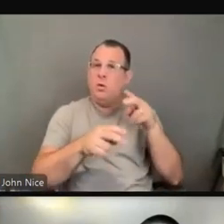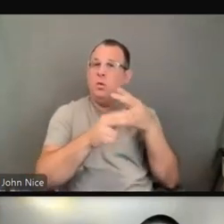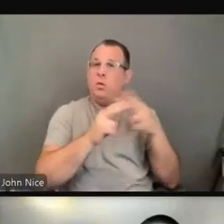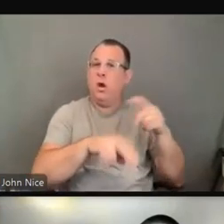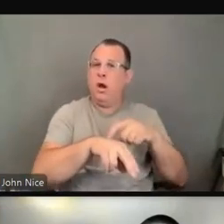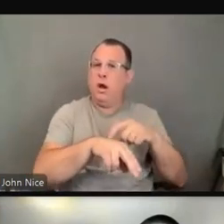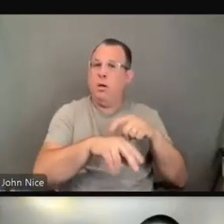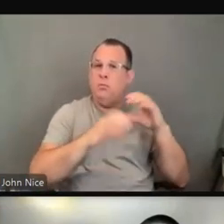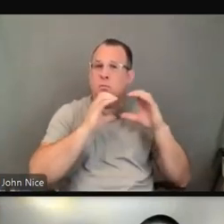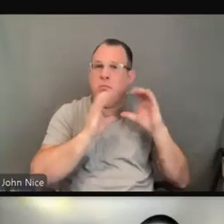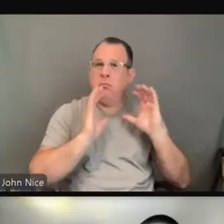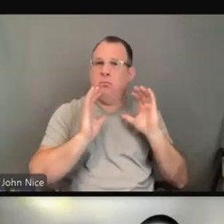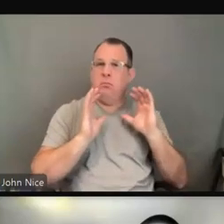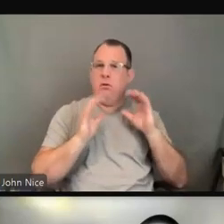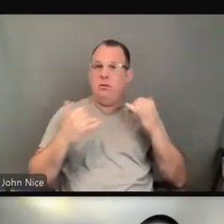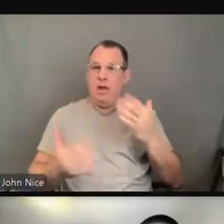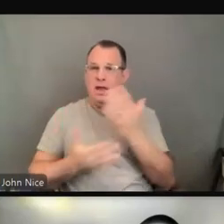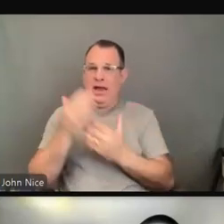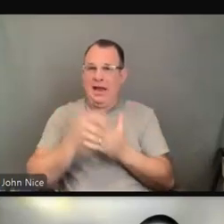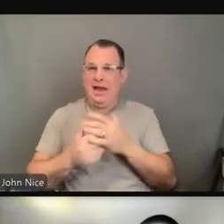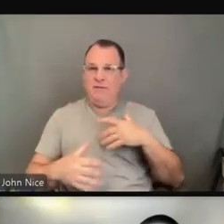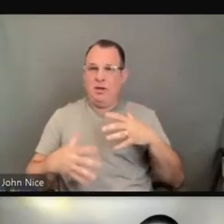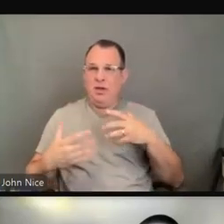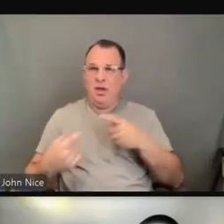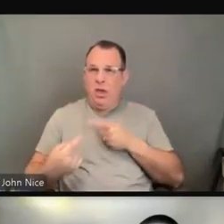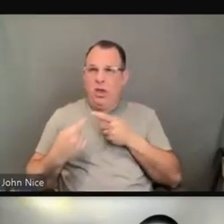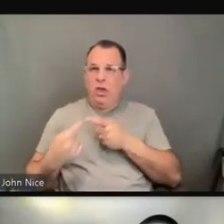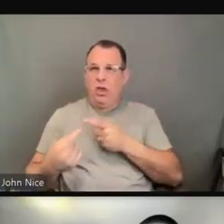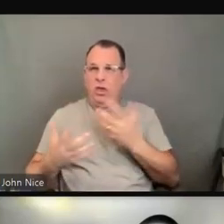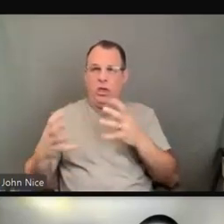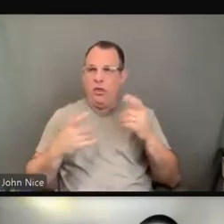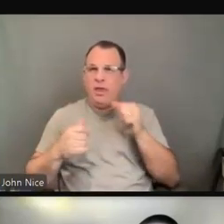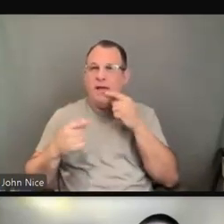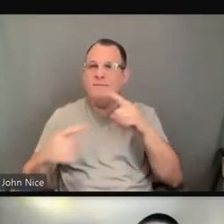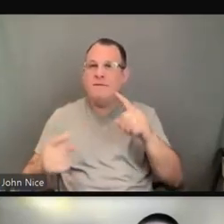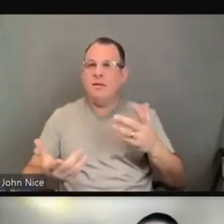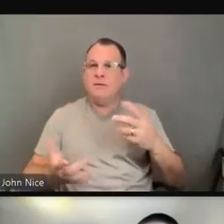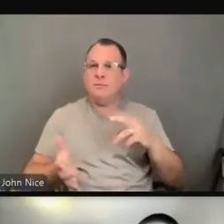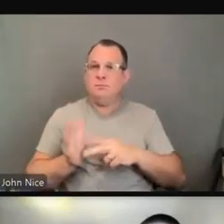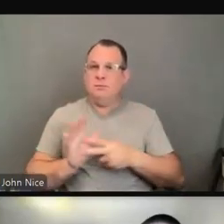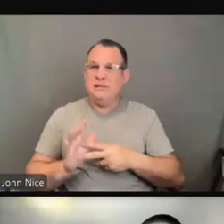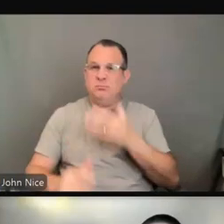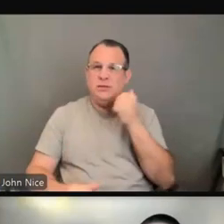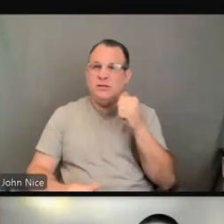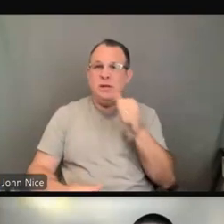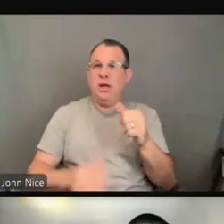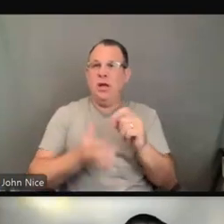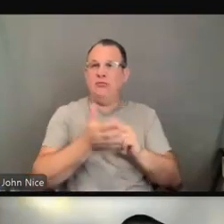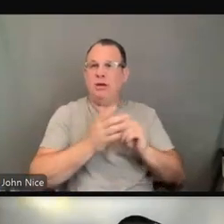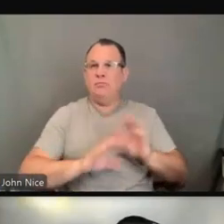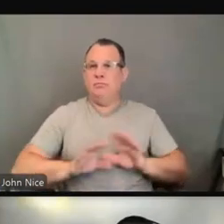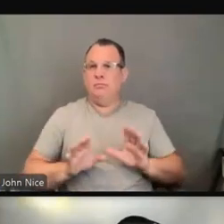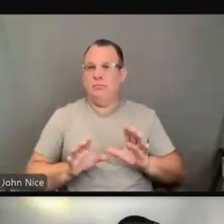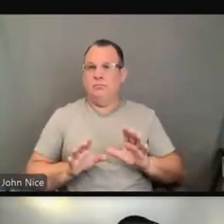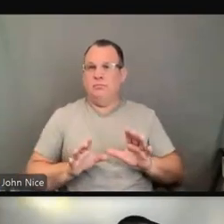may not be okay when a person is in a hospital, or even in a doctor's office, and they are there because they are